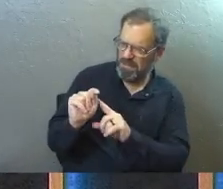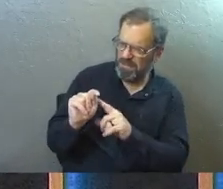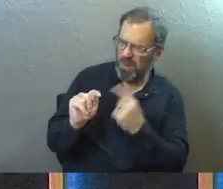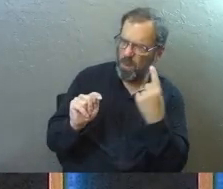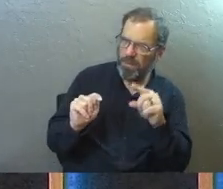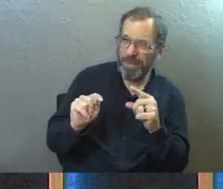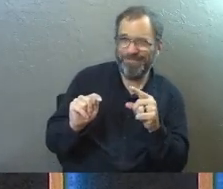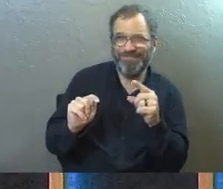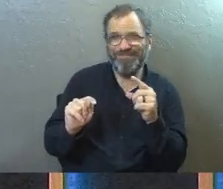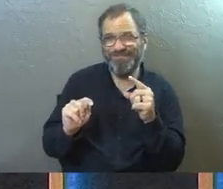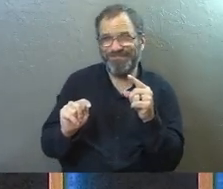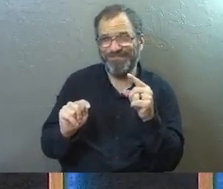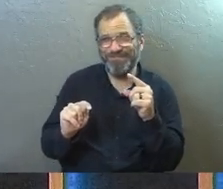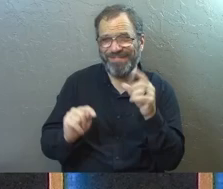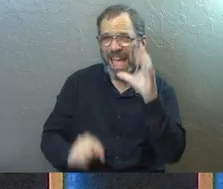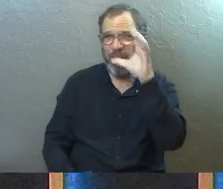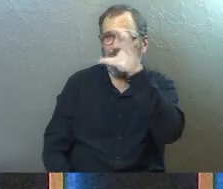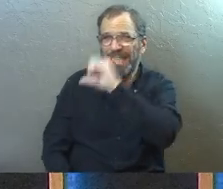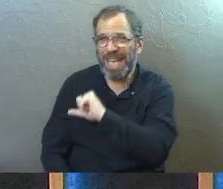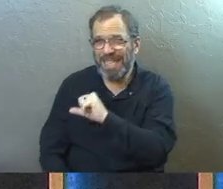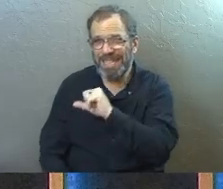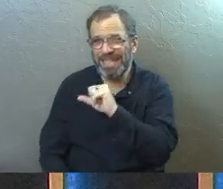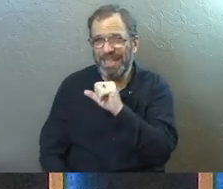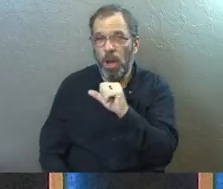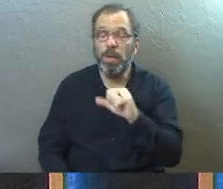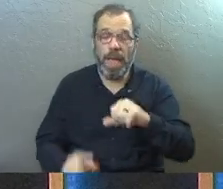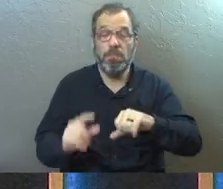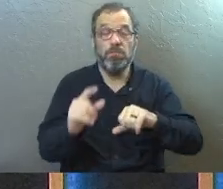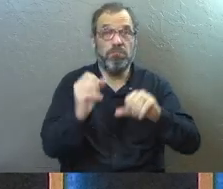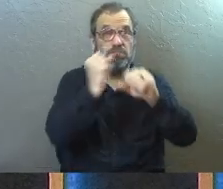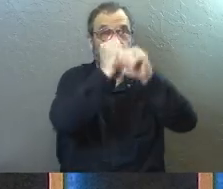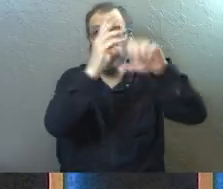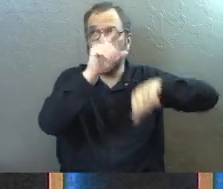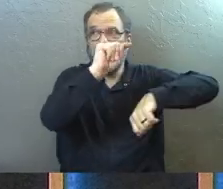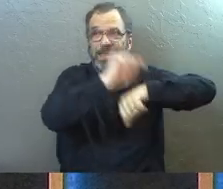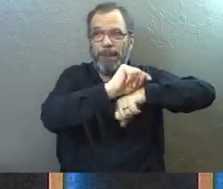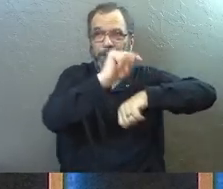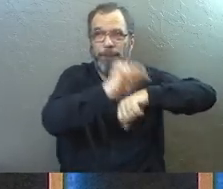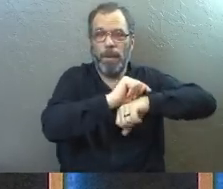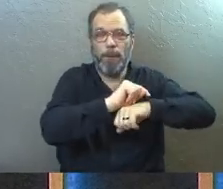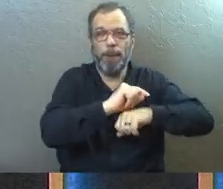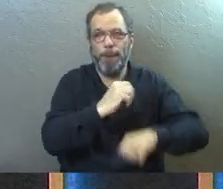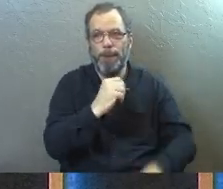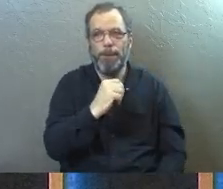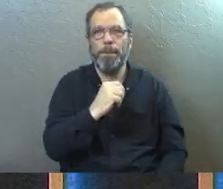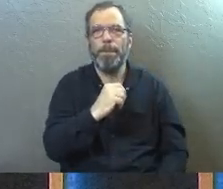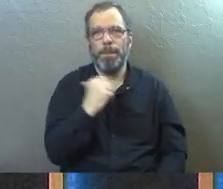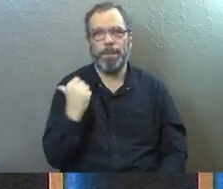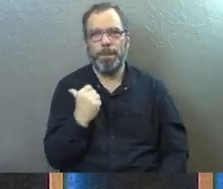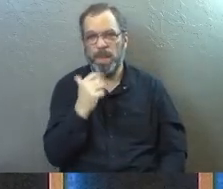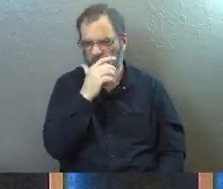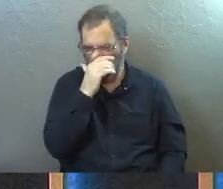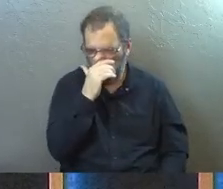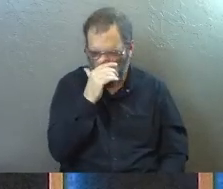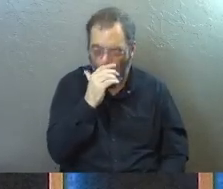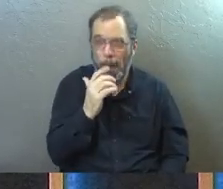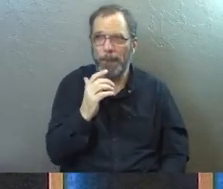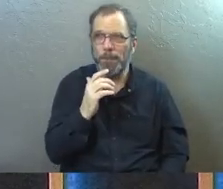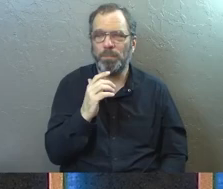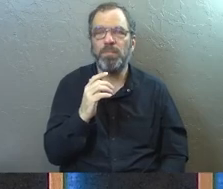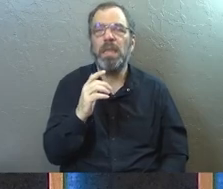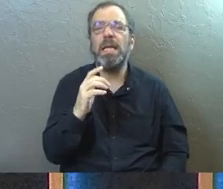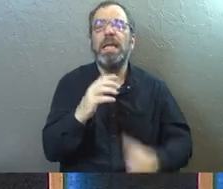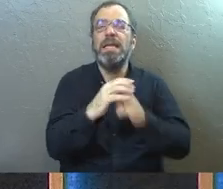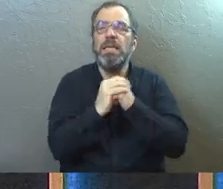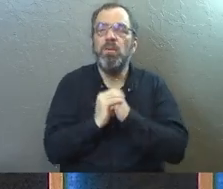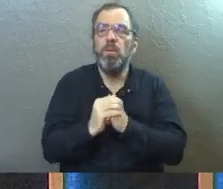Here's my guess as to why. I've got a picture of the temple here. So when it says that he traveled a thousand miles to go up and